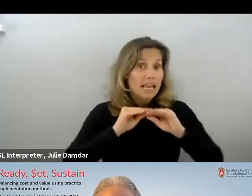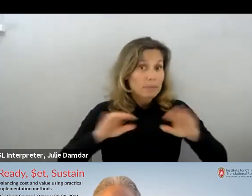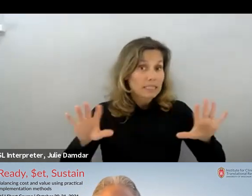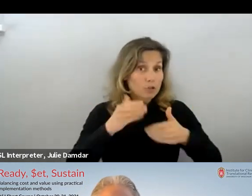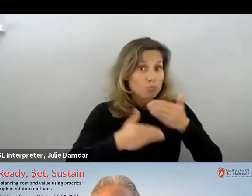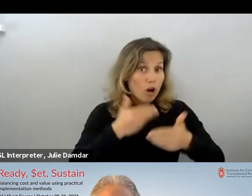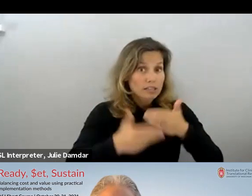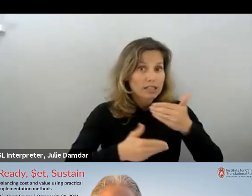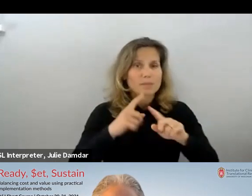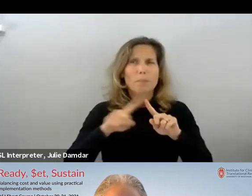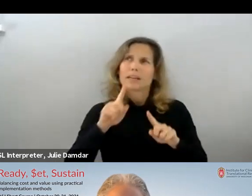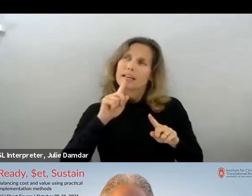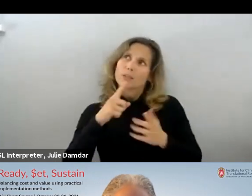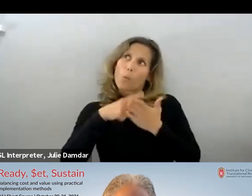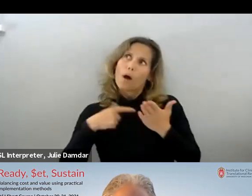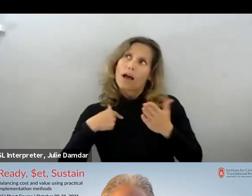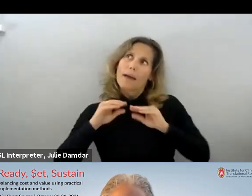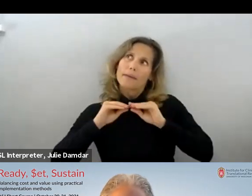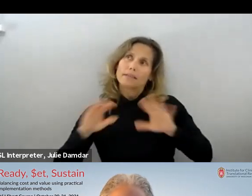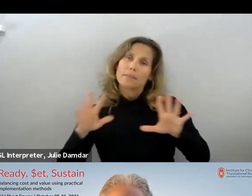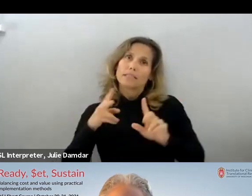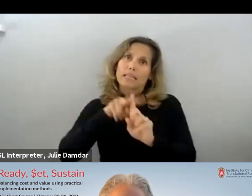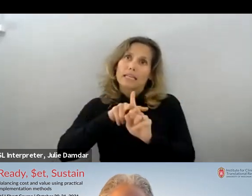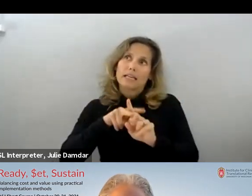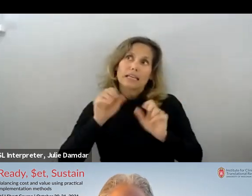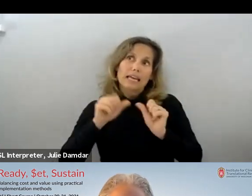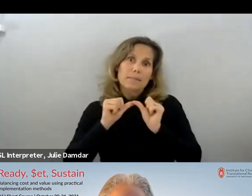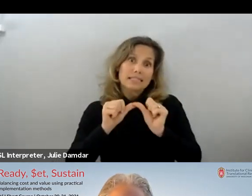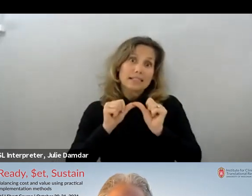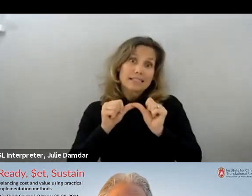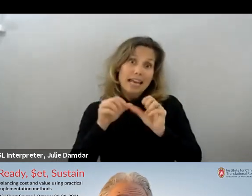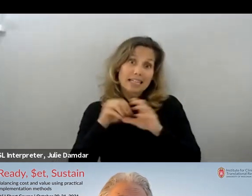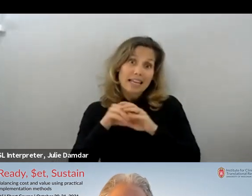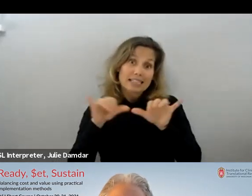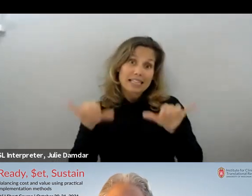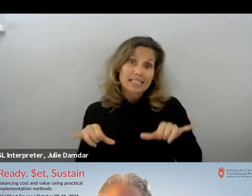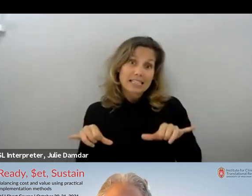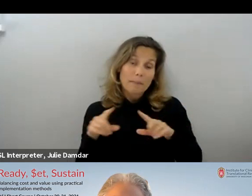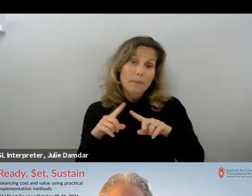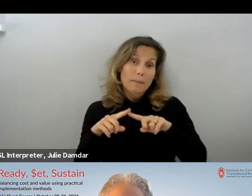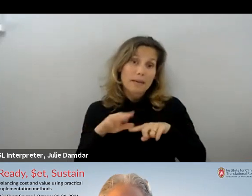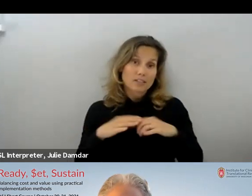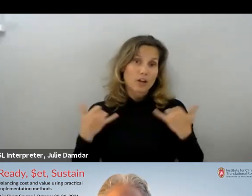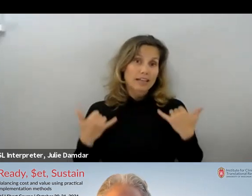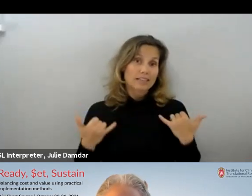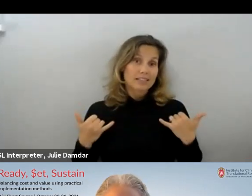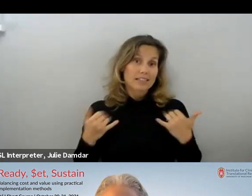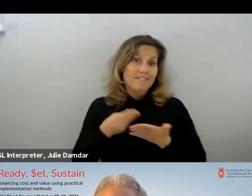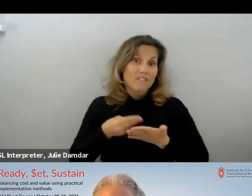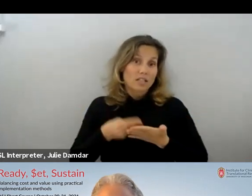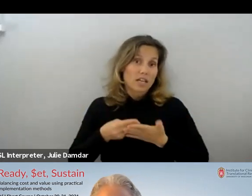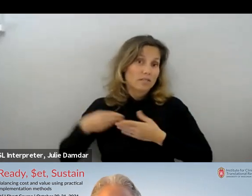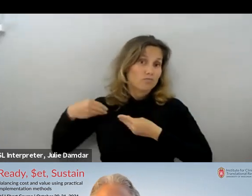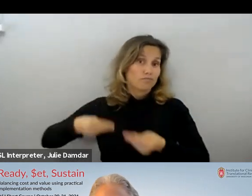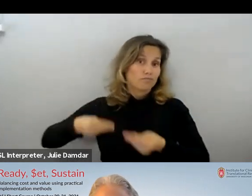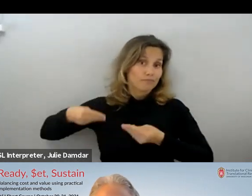what you're implementing and how well that can be sustained in the system based on existing funding streams. So